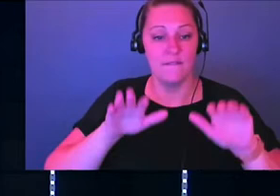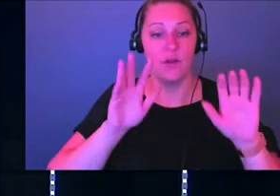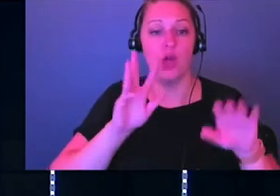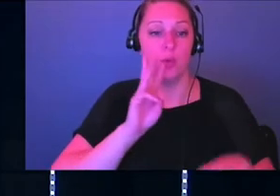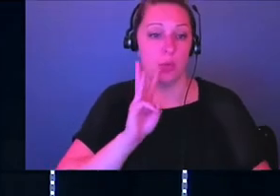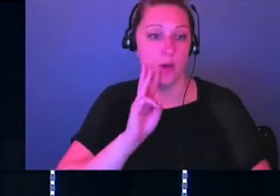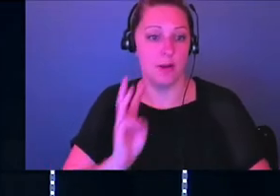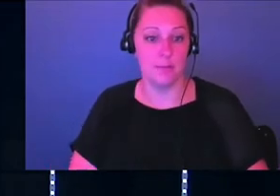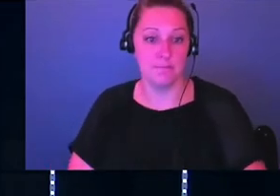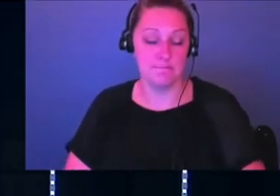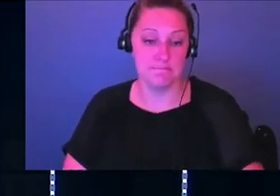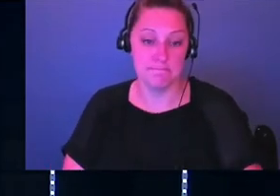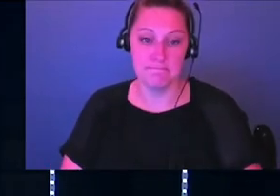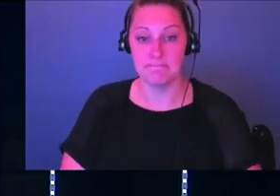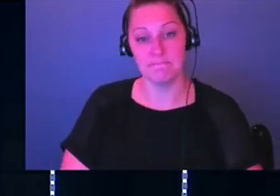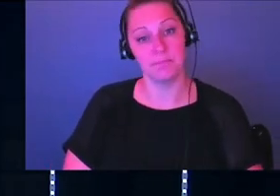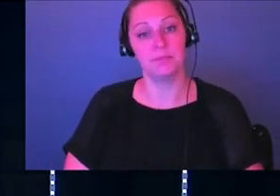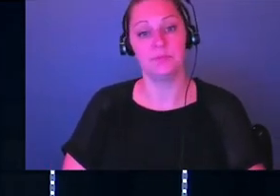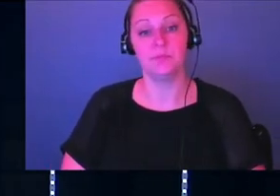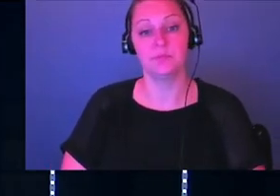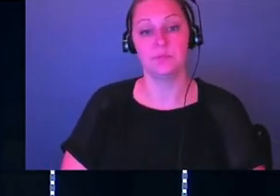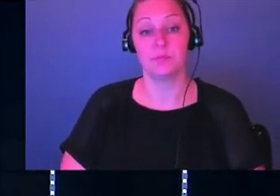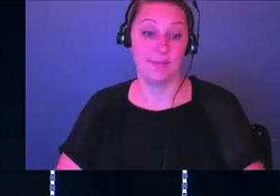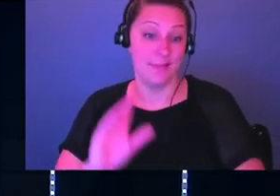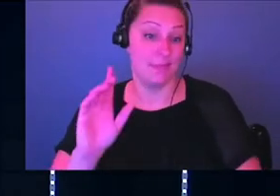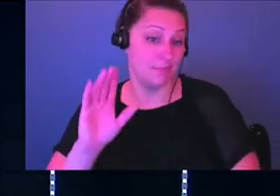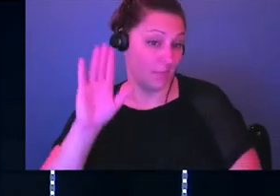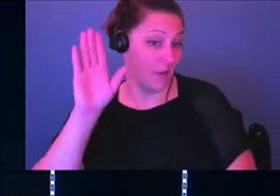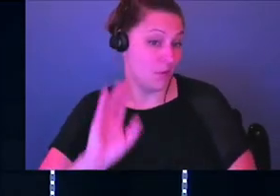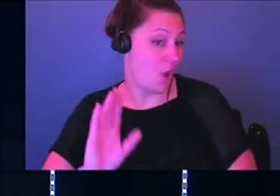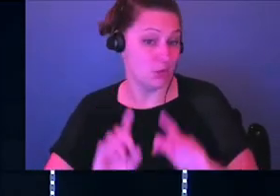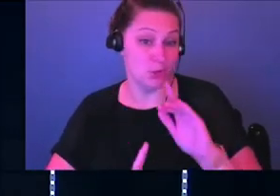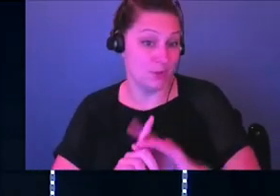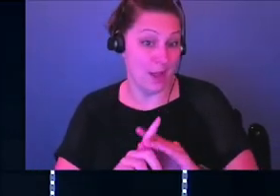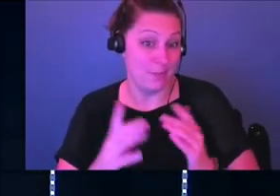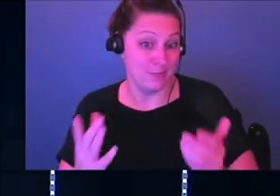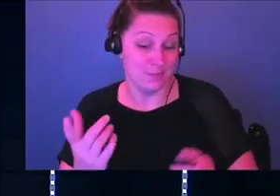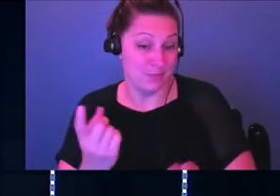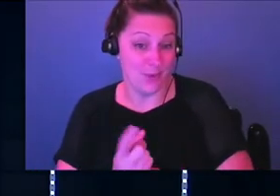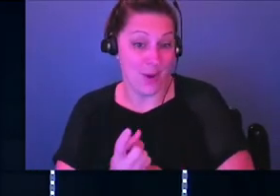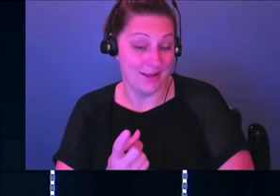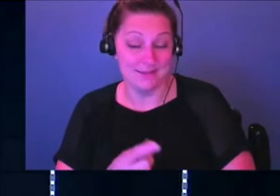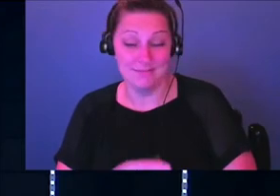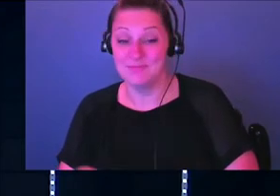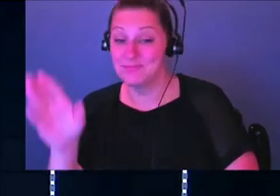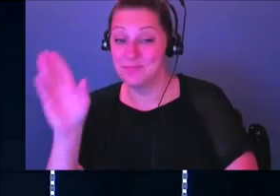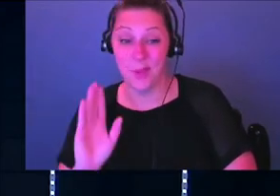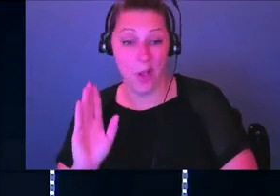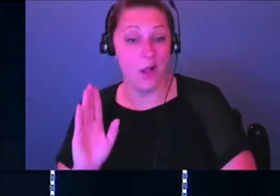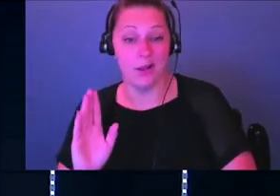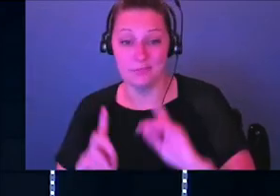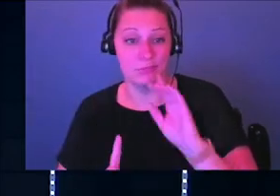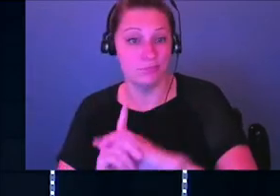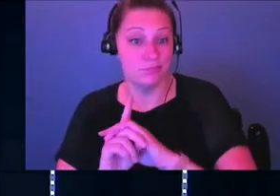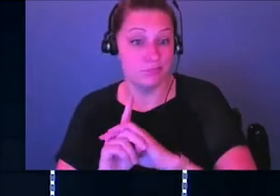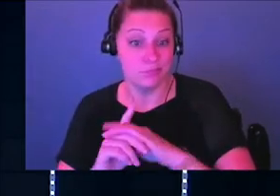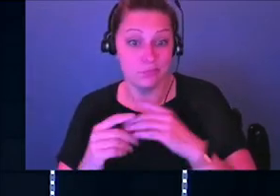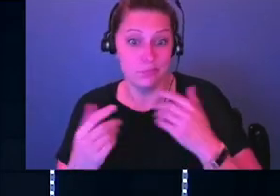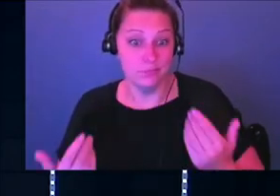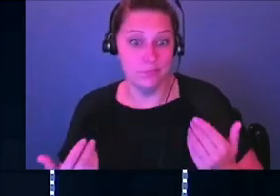water. God showed up, right? God showed up.